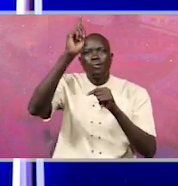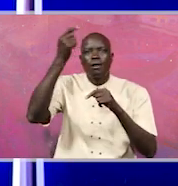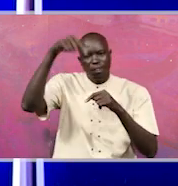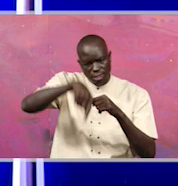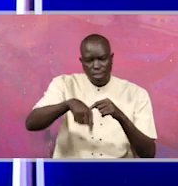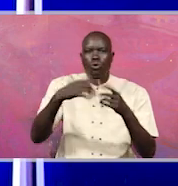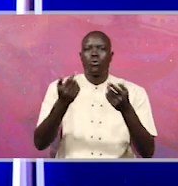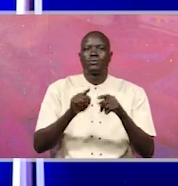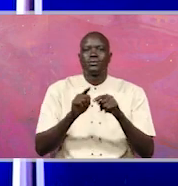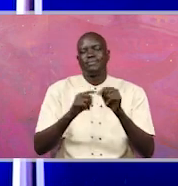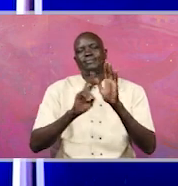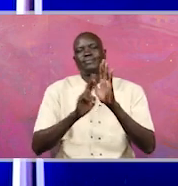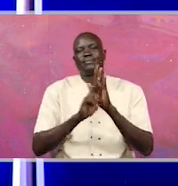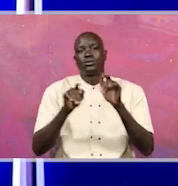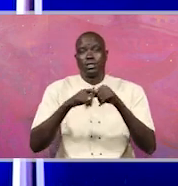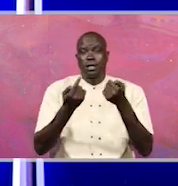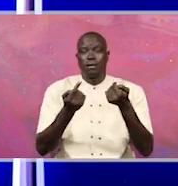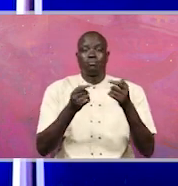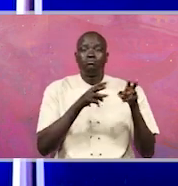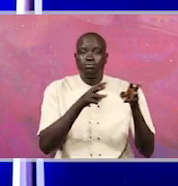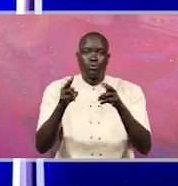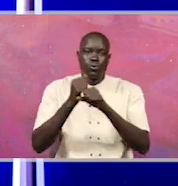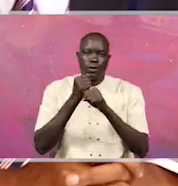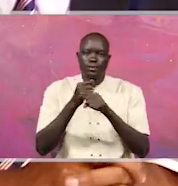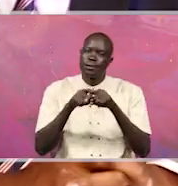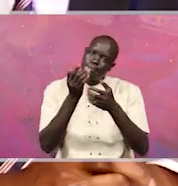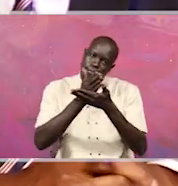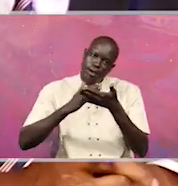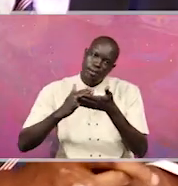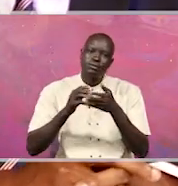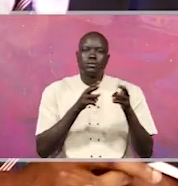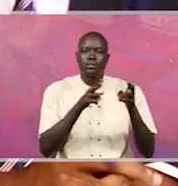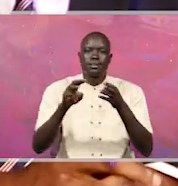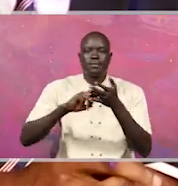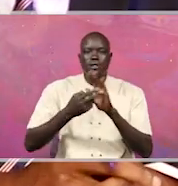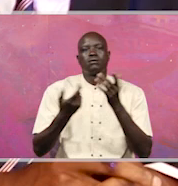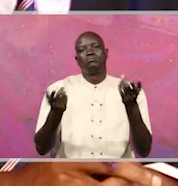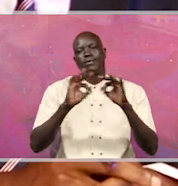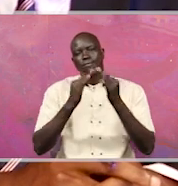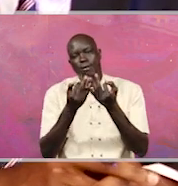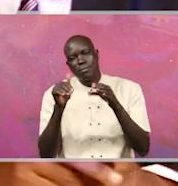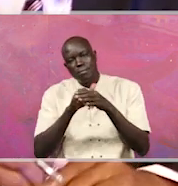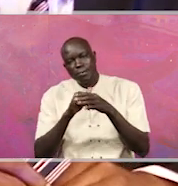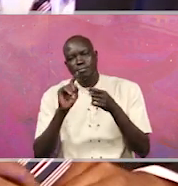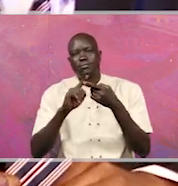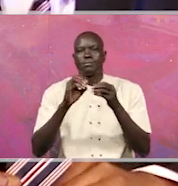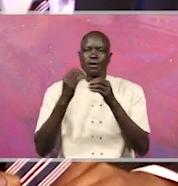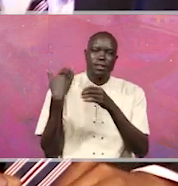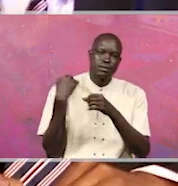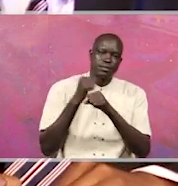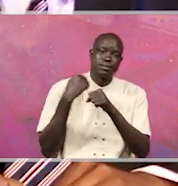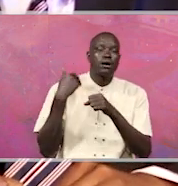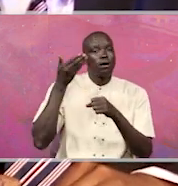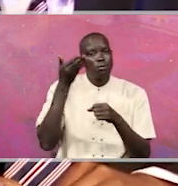still part and parcel of the system? And as long as they're part and parcel of the system, these are our relatives, these are our brothers, these are our sisters.